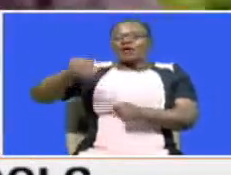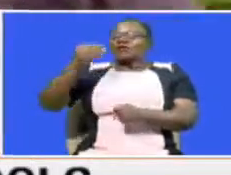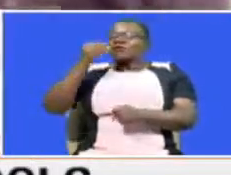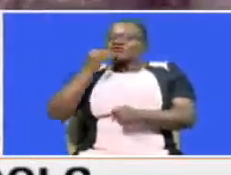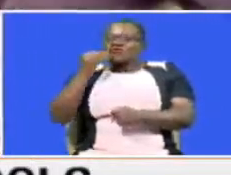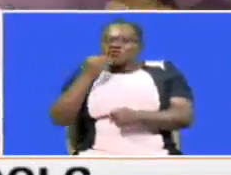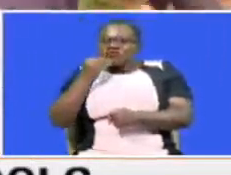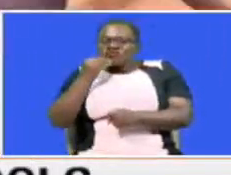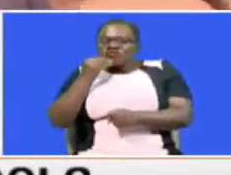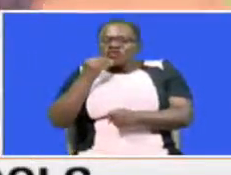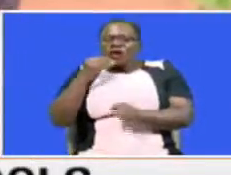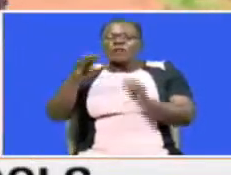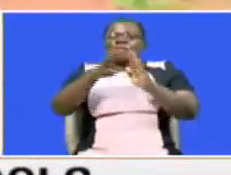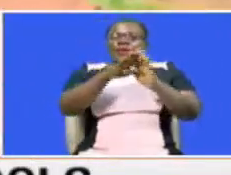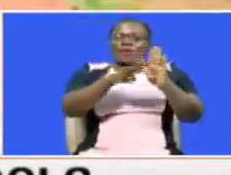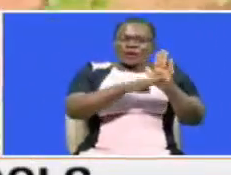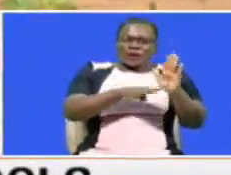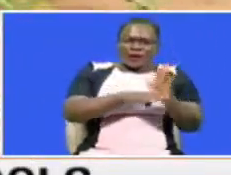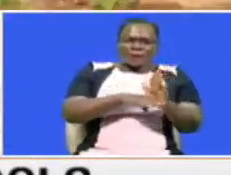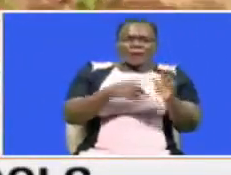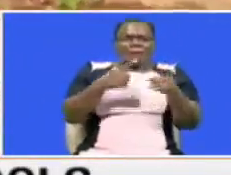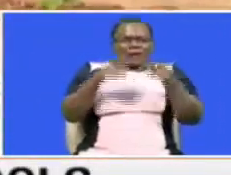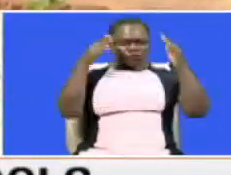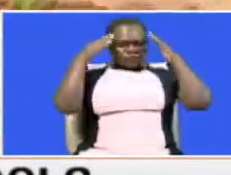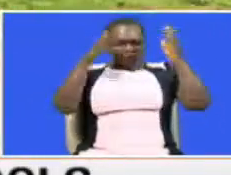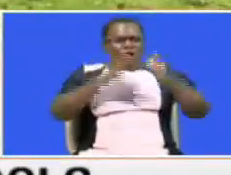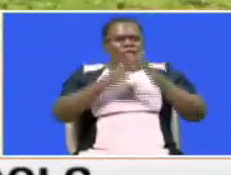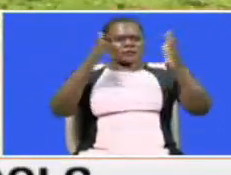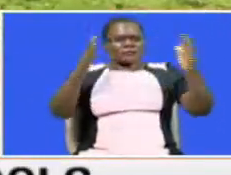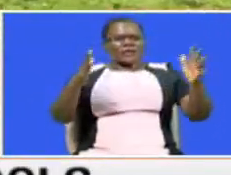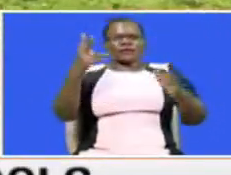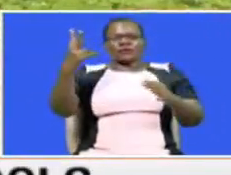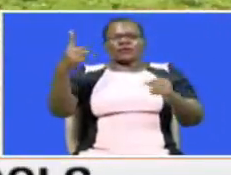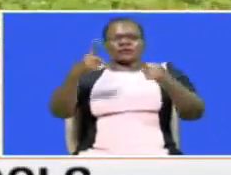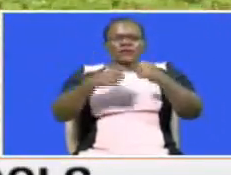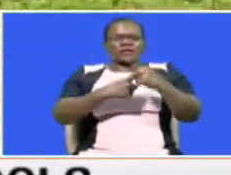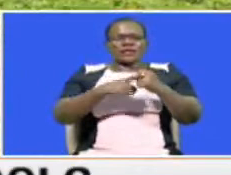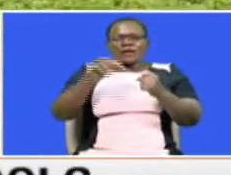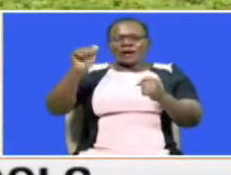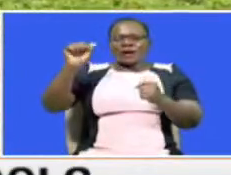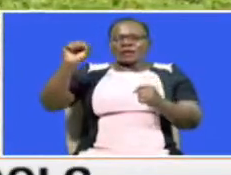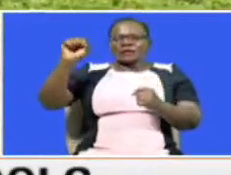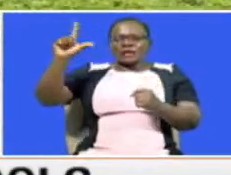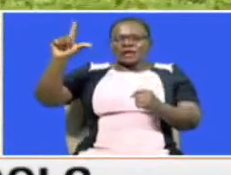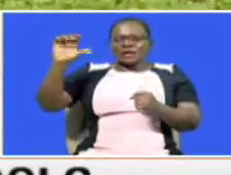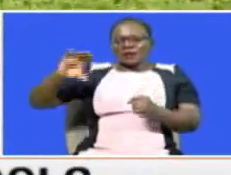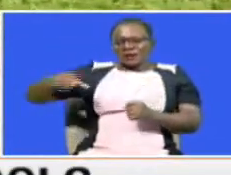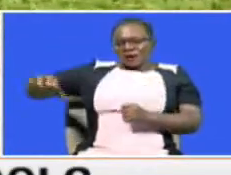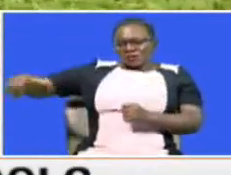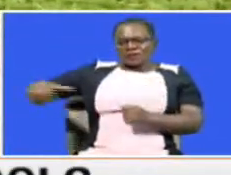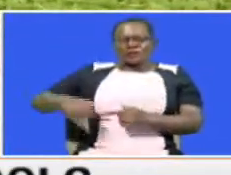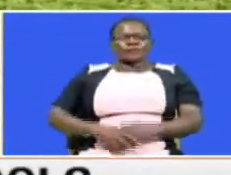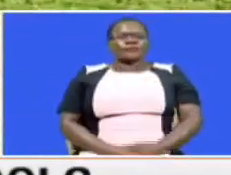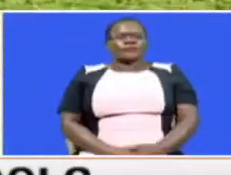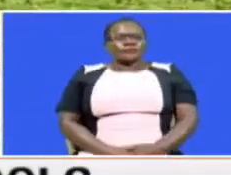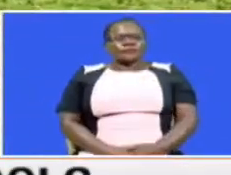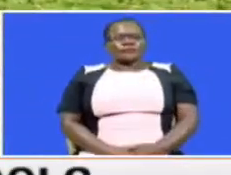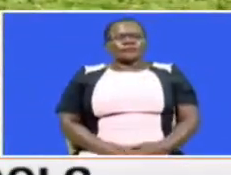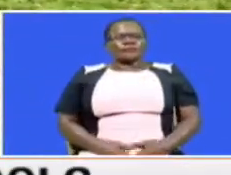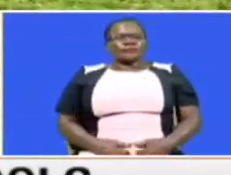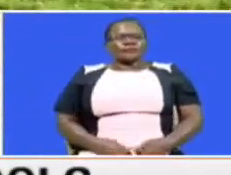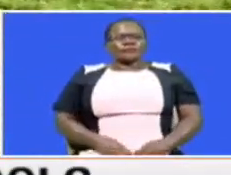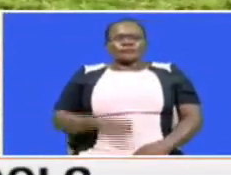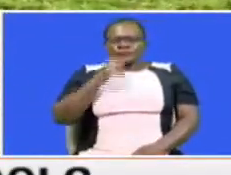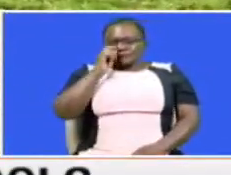possible with the school feeding program, the main focus will be the 26 Asha counties. Shadrak Miti,